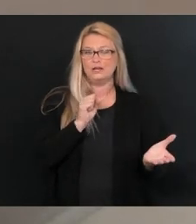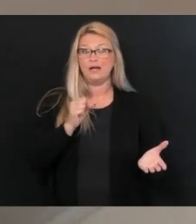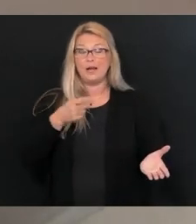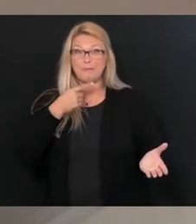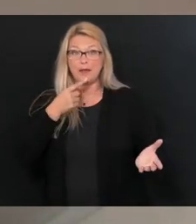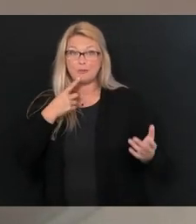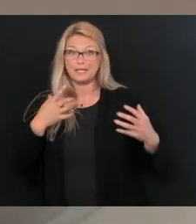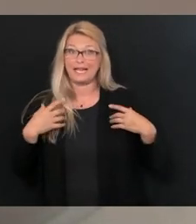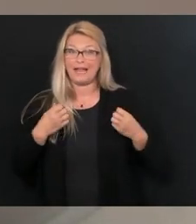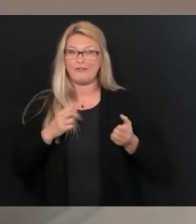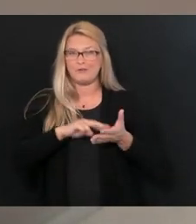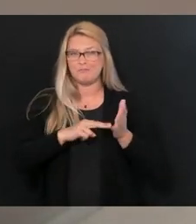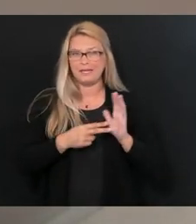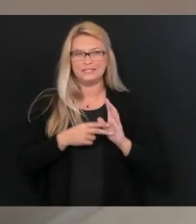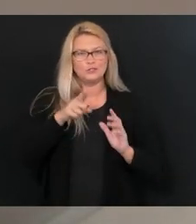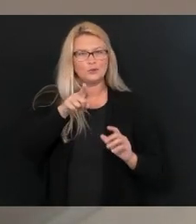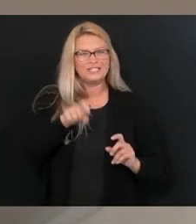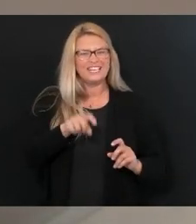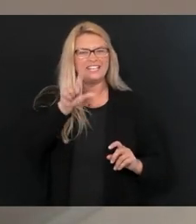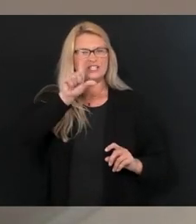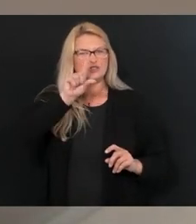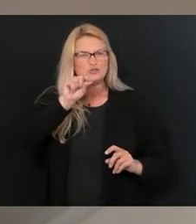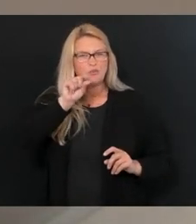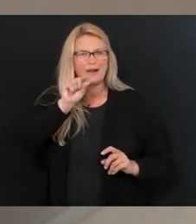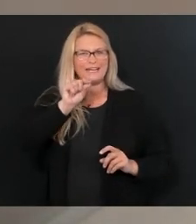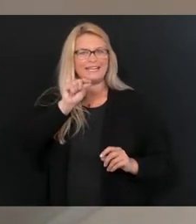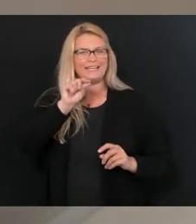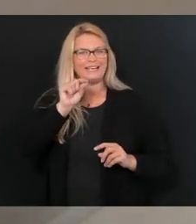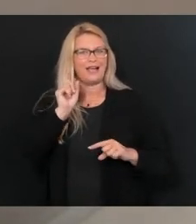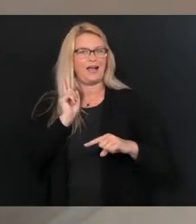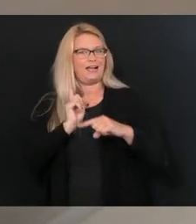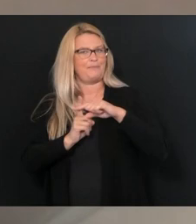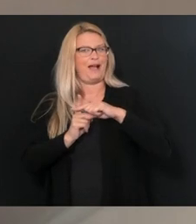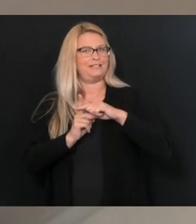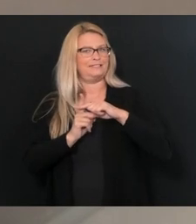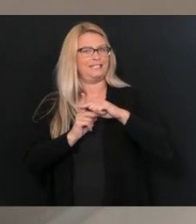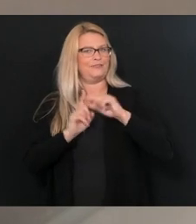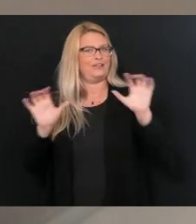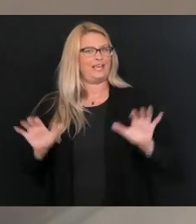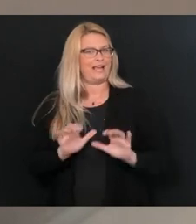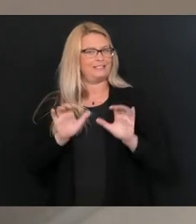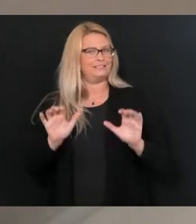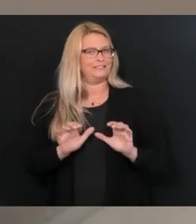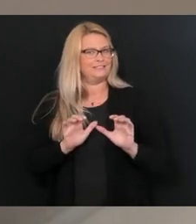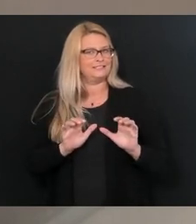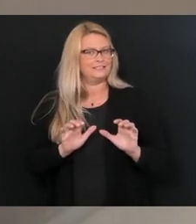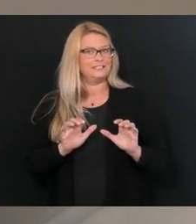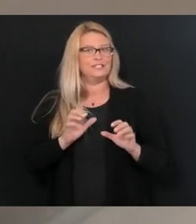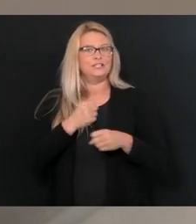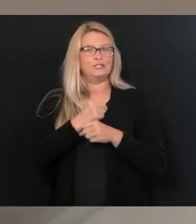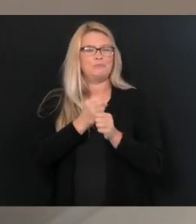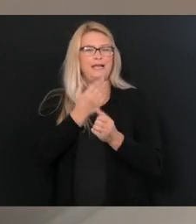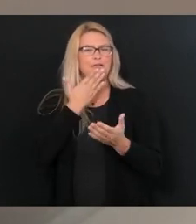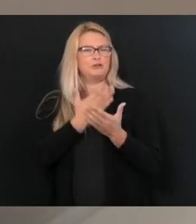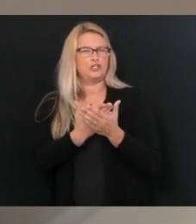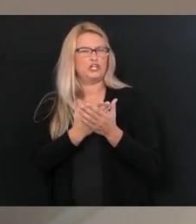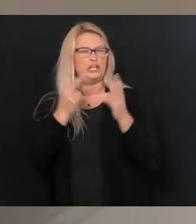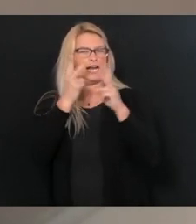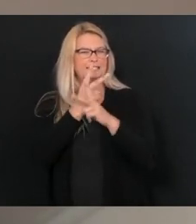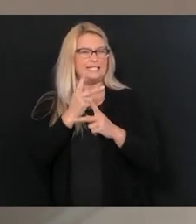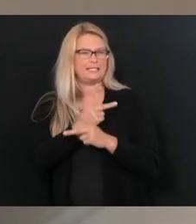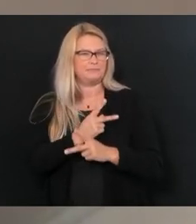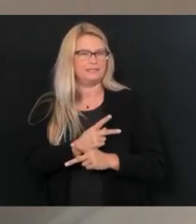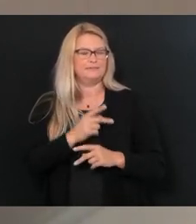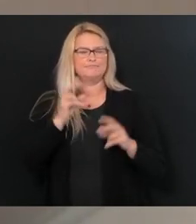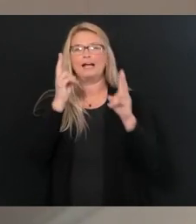really need at least a total of 20 cumulative cases to make accurate and reproducible assessments of those counties. So